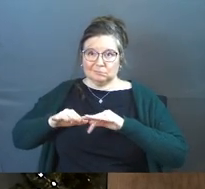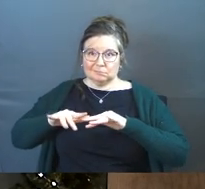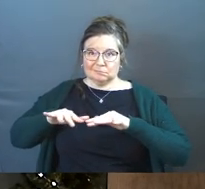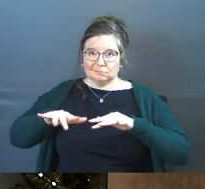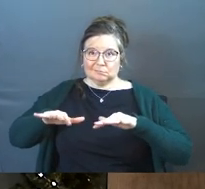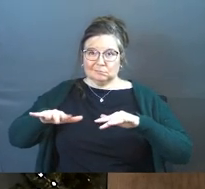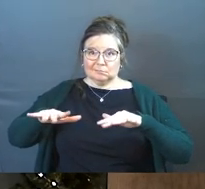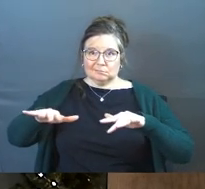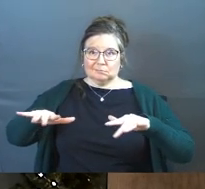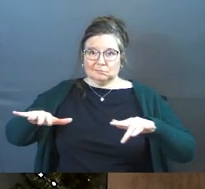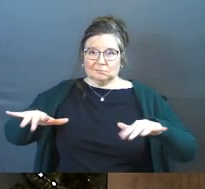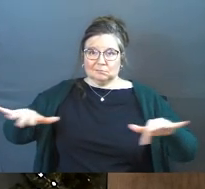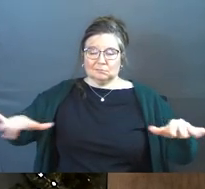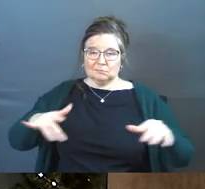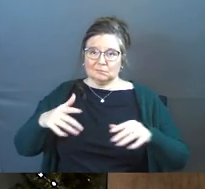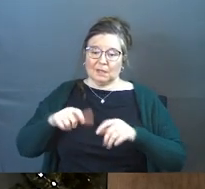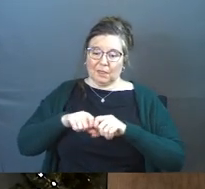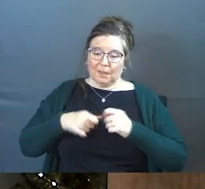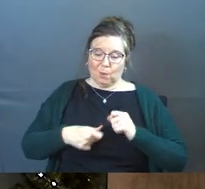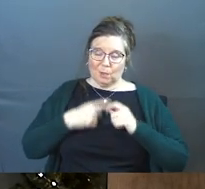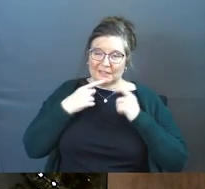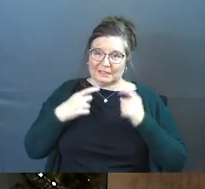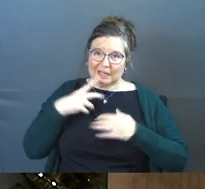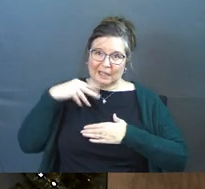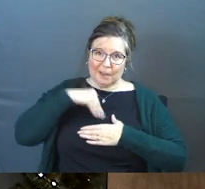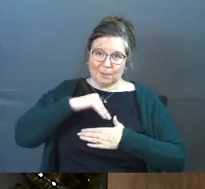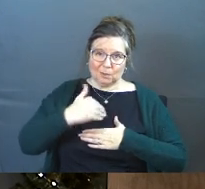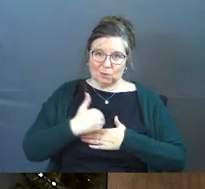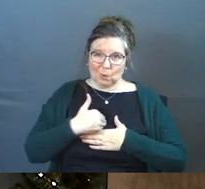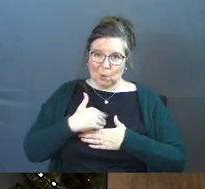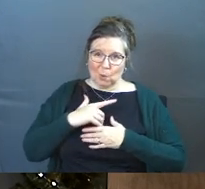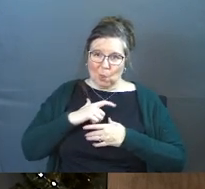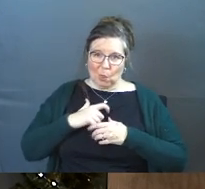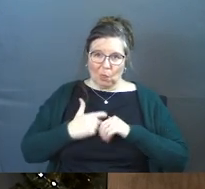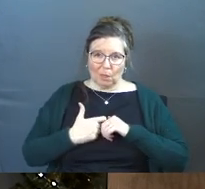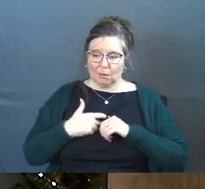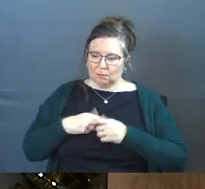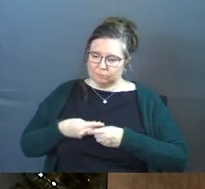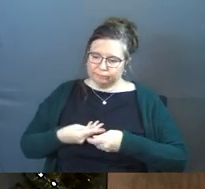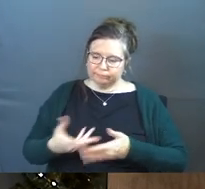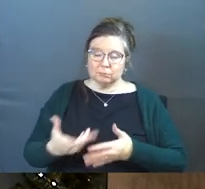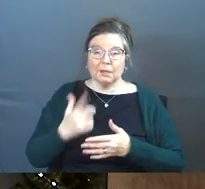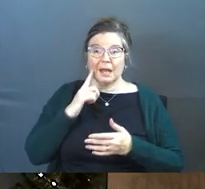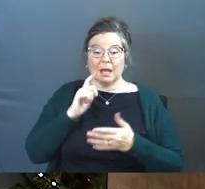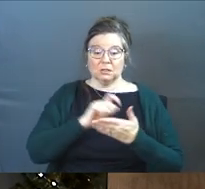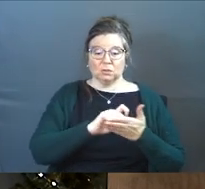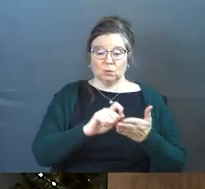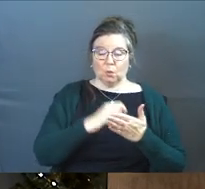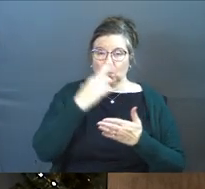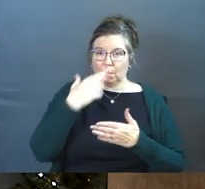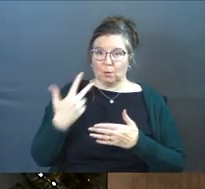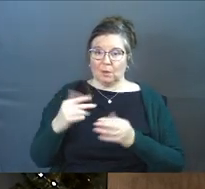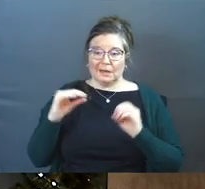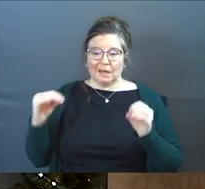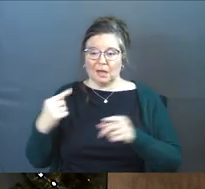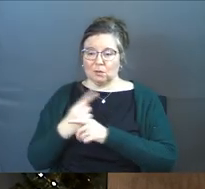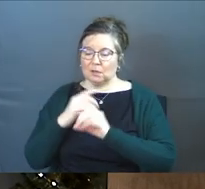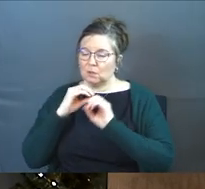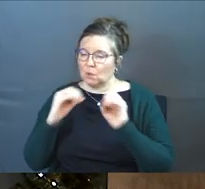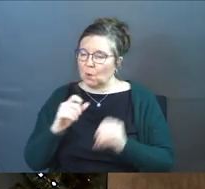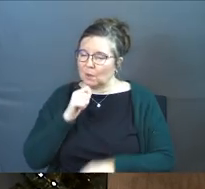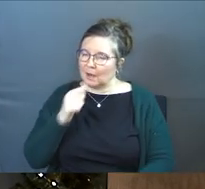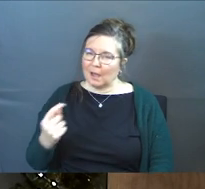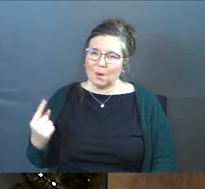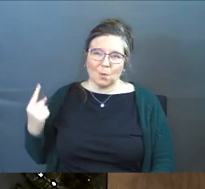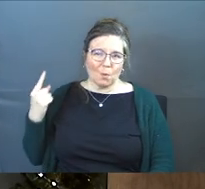that sin and that brokenness that had come into their soul. Romans chapter three, verse 10, as it is written, none is righteous. No,